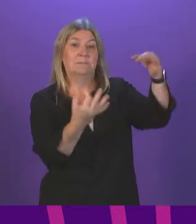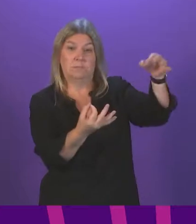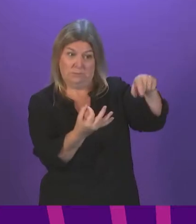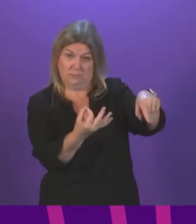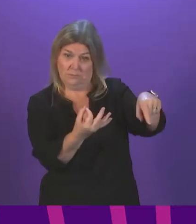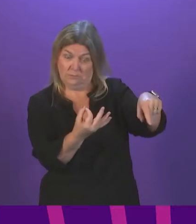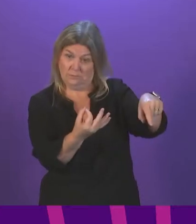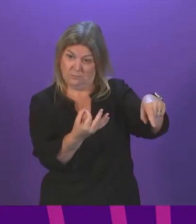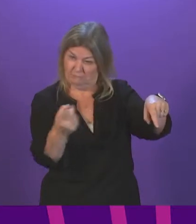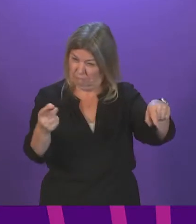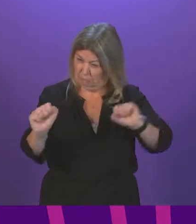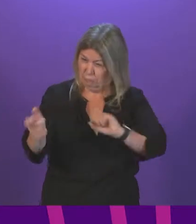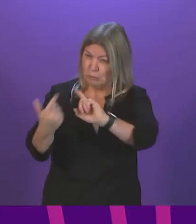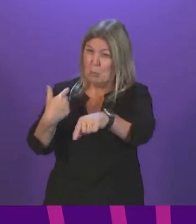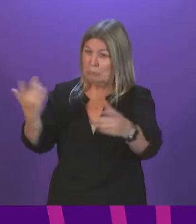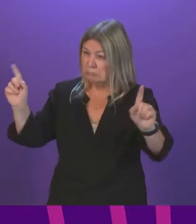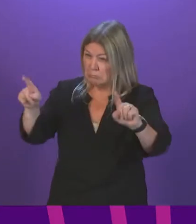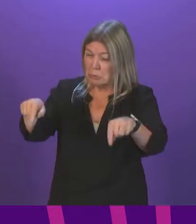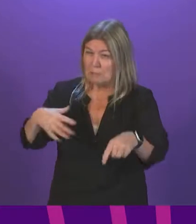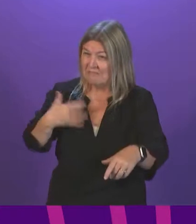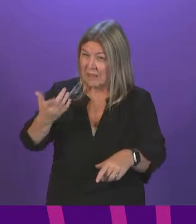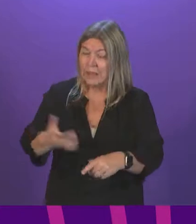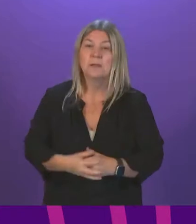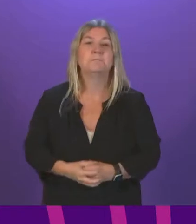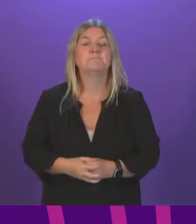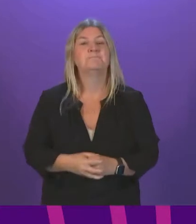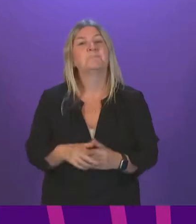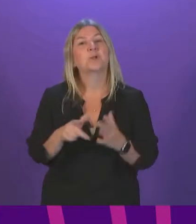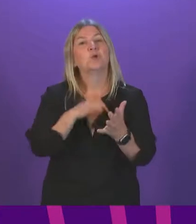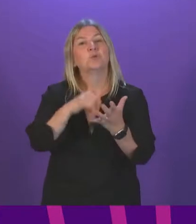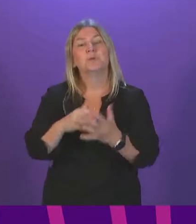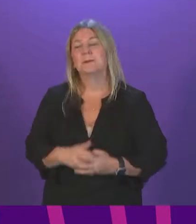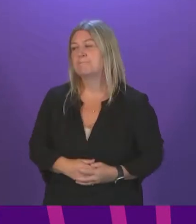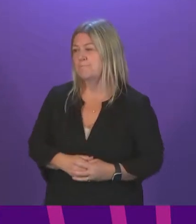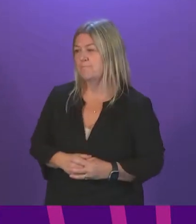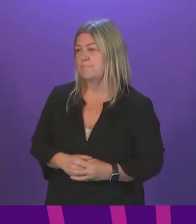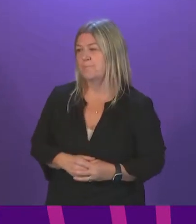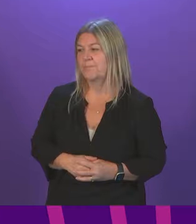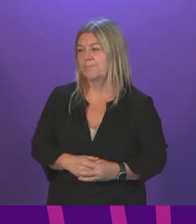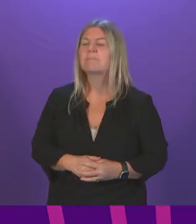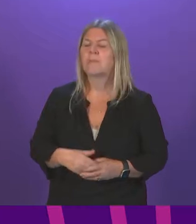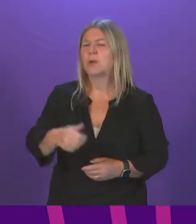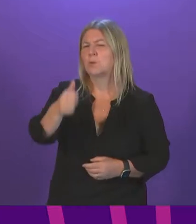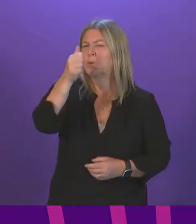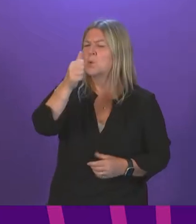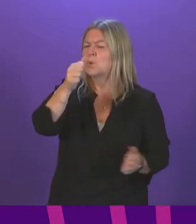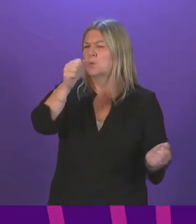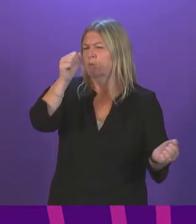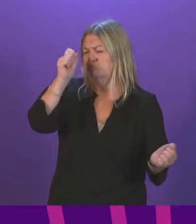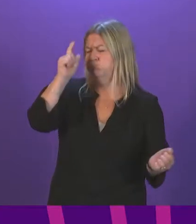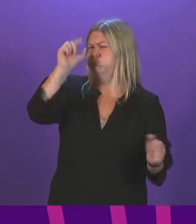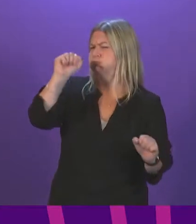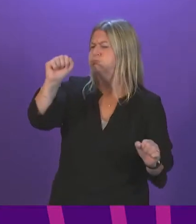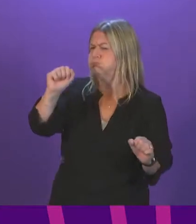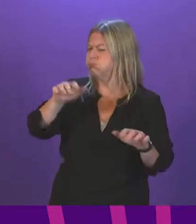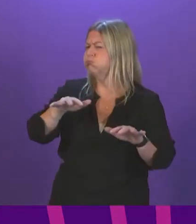vaccine passports. Cabinet Secretary John Swinney. We know from expert public health analysis that we must do all that